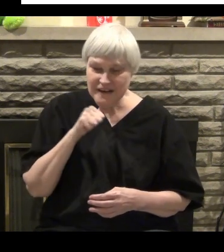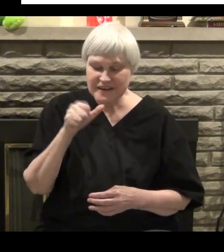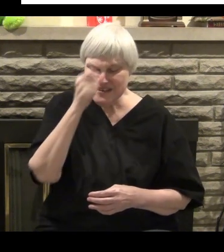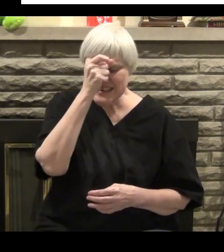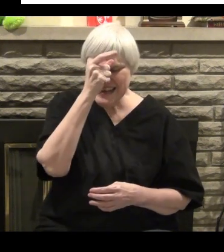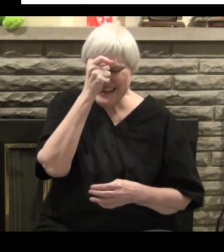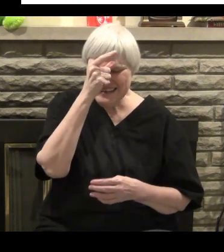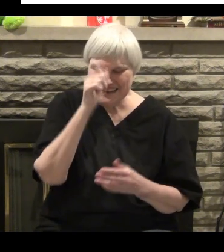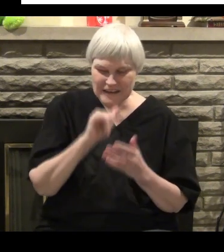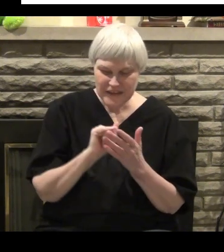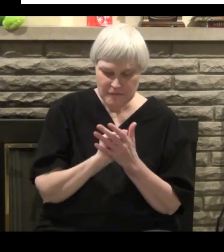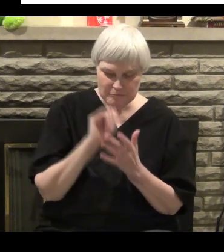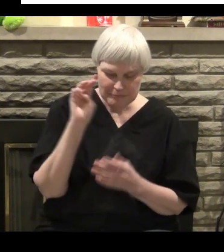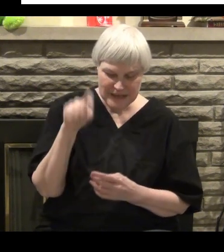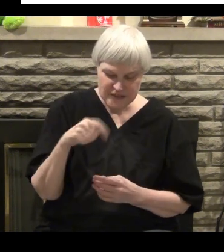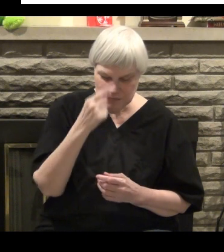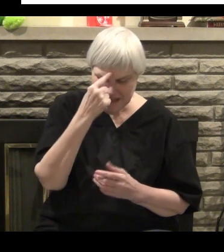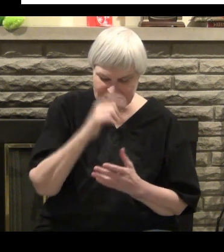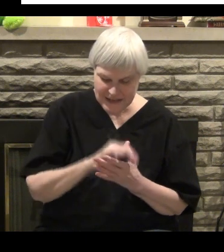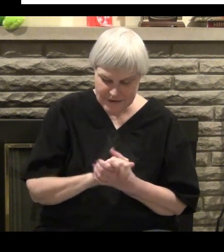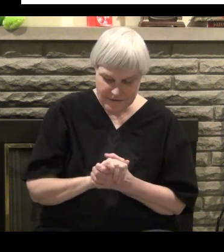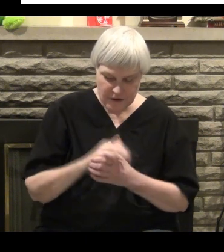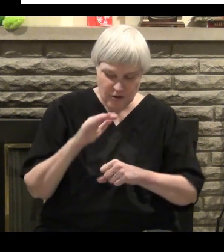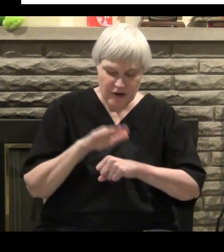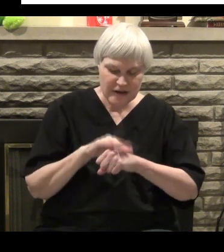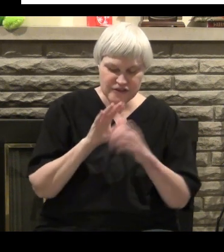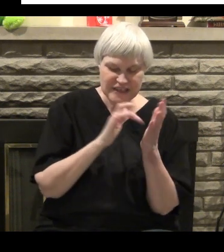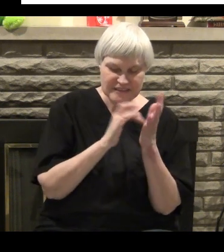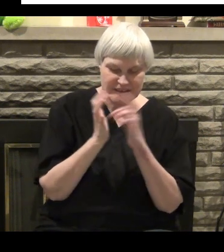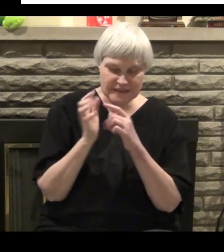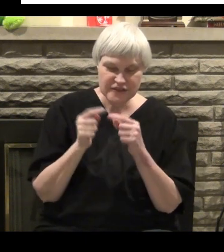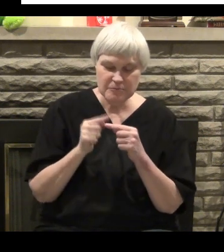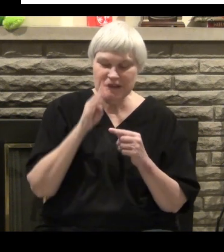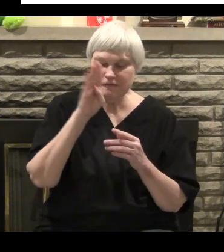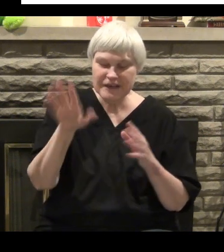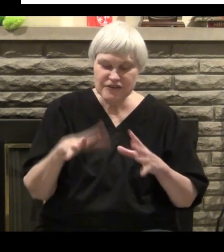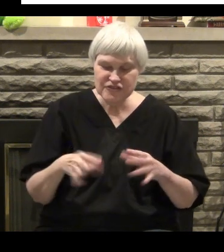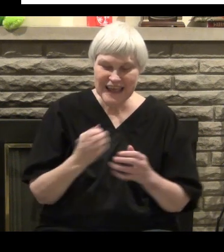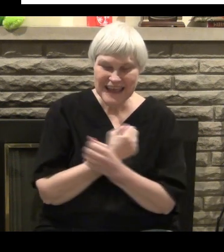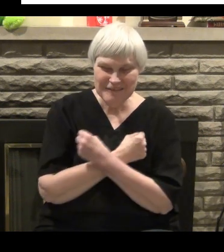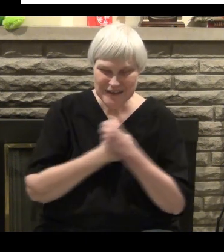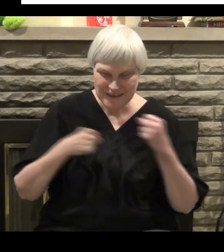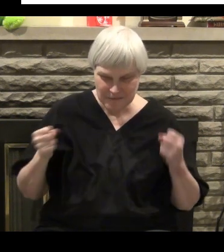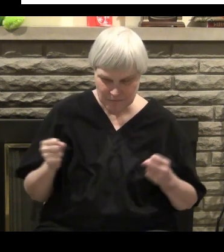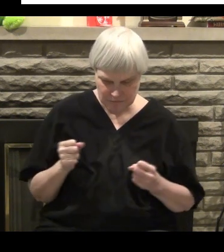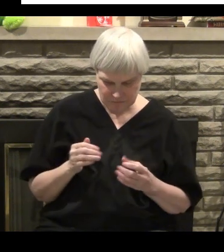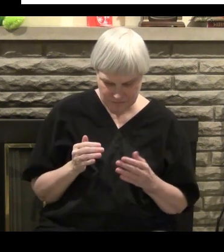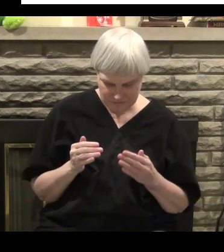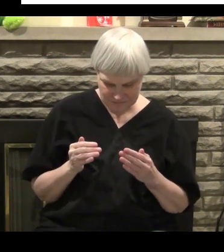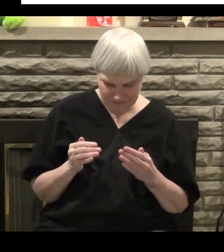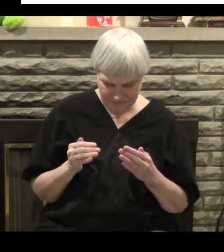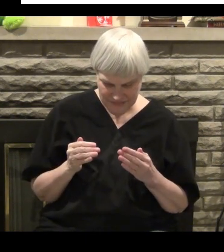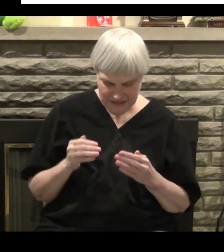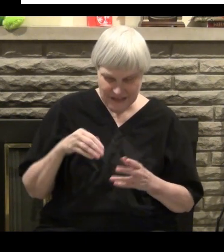and they come up with every other reason other than them believing on Jesus for their salvation. And so,